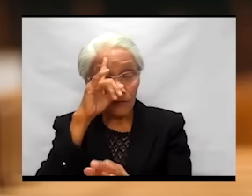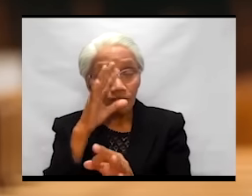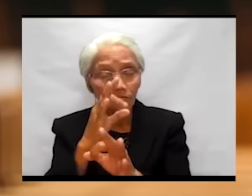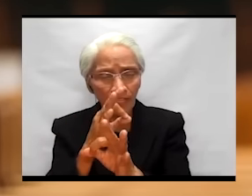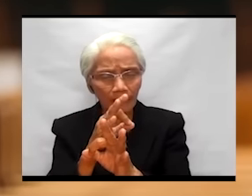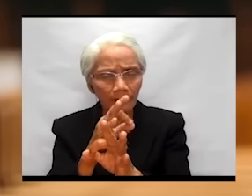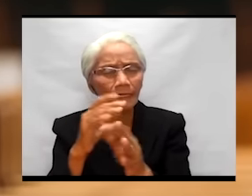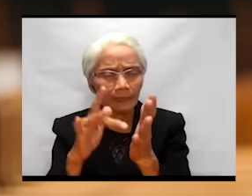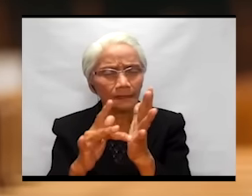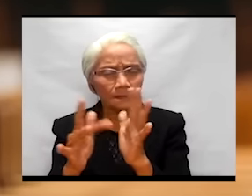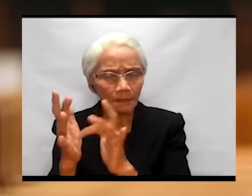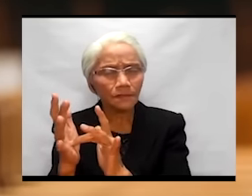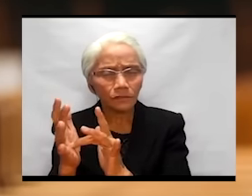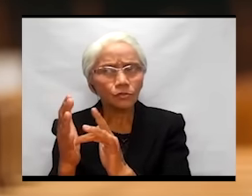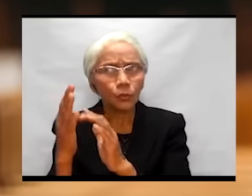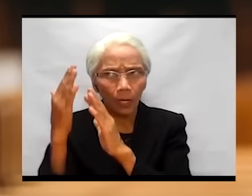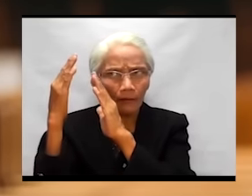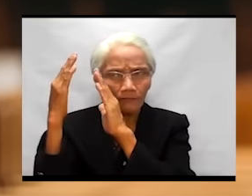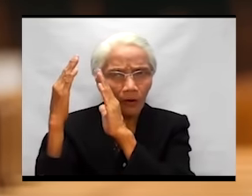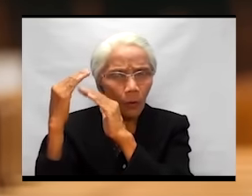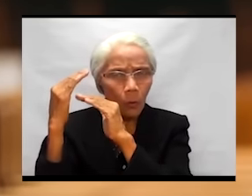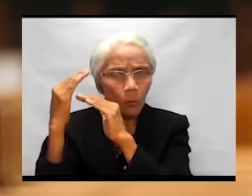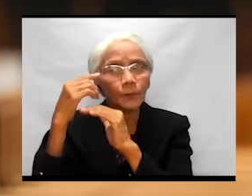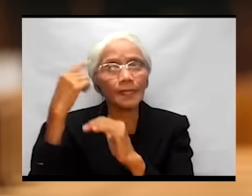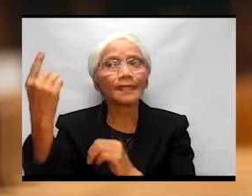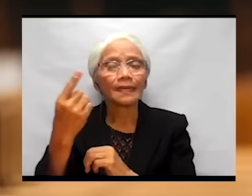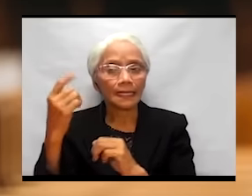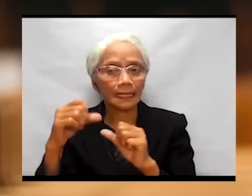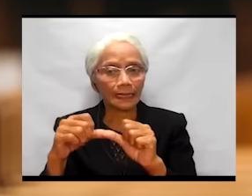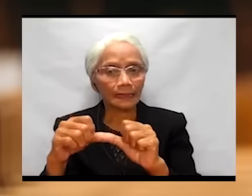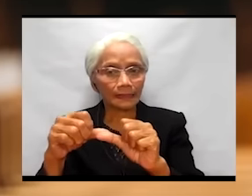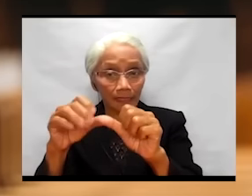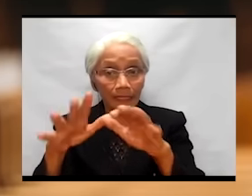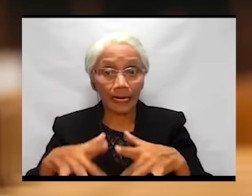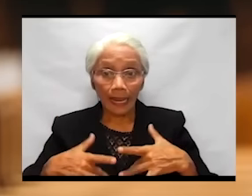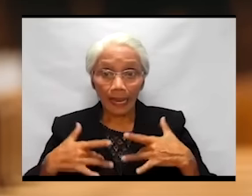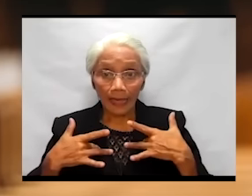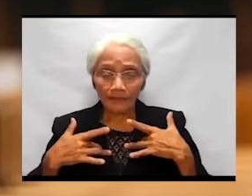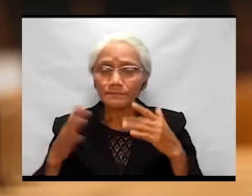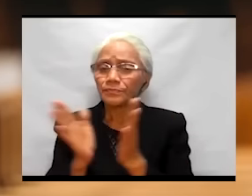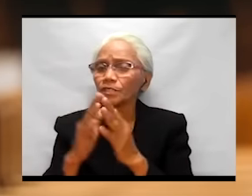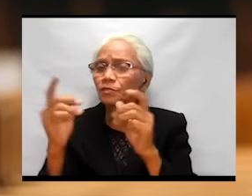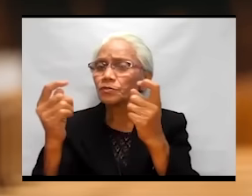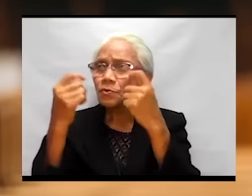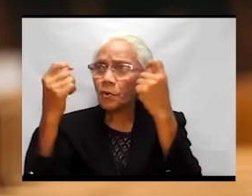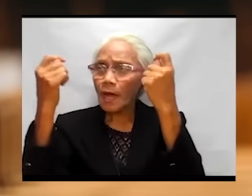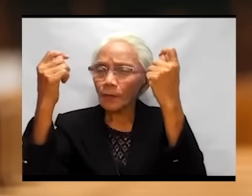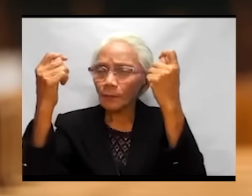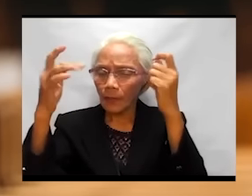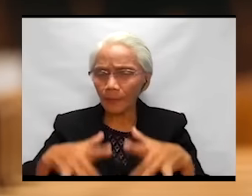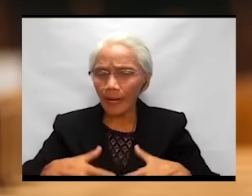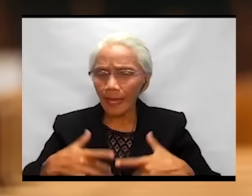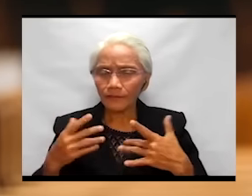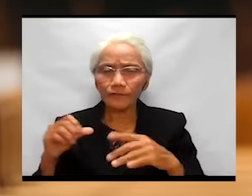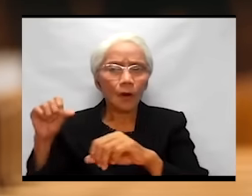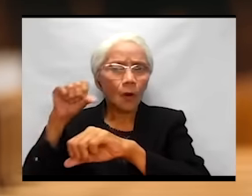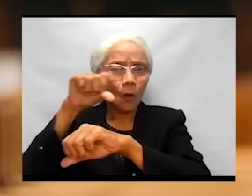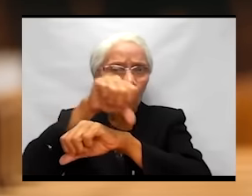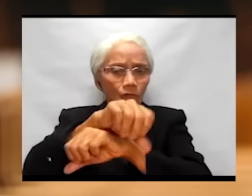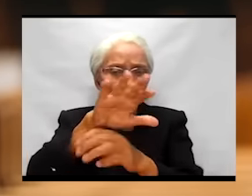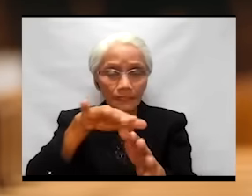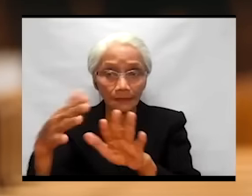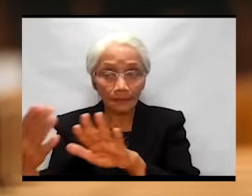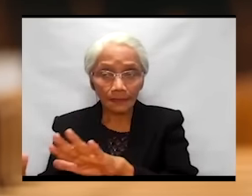faith in Him, we have hope in eternal life. The triumph of life over death,